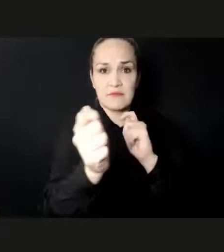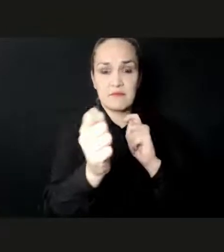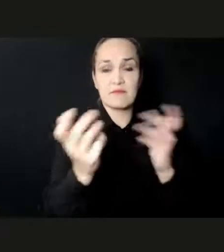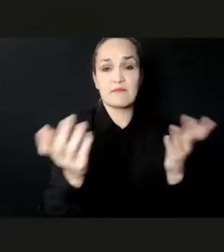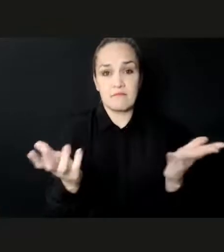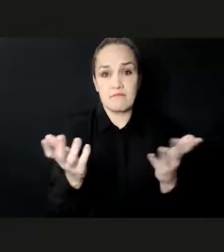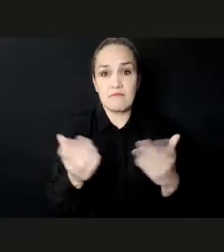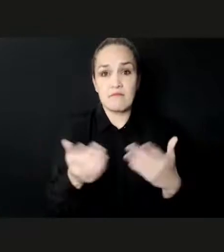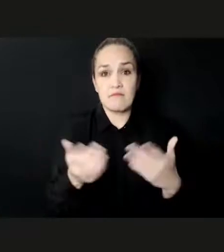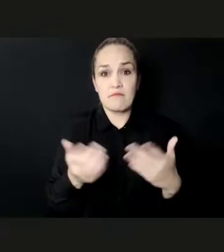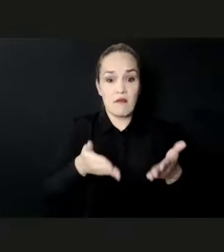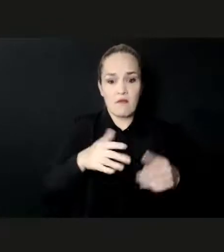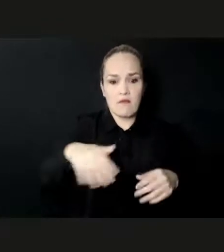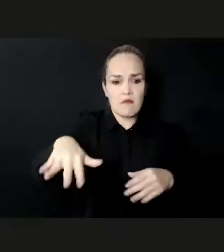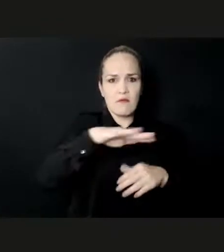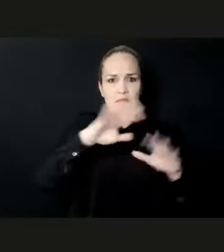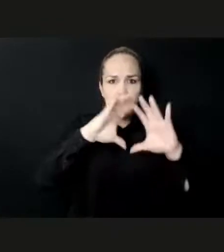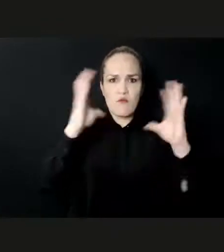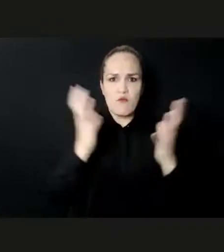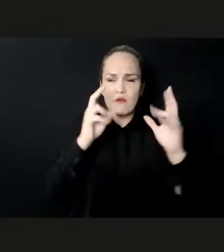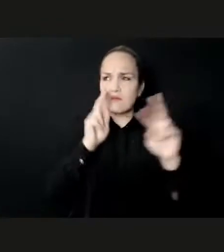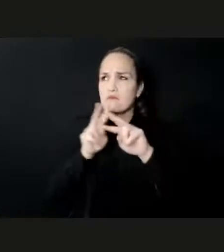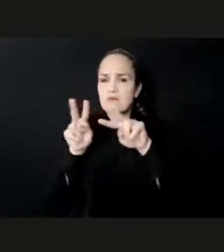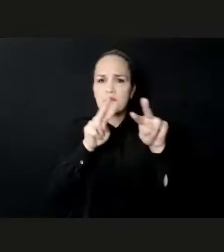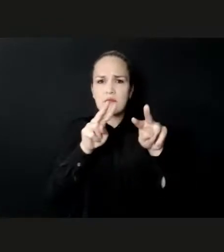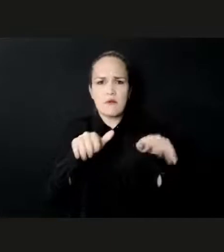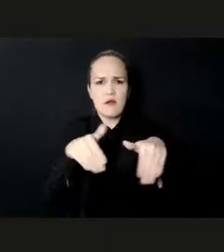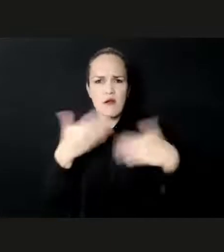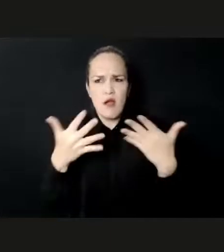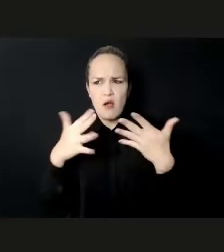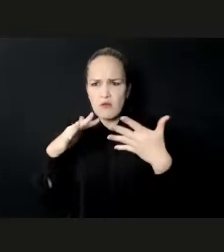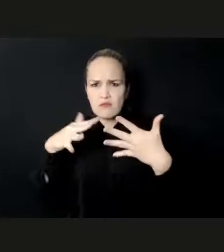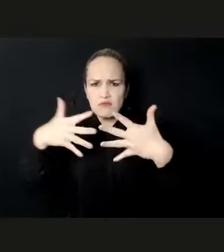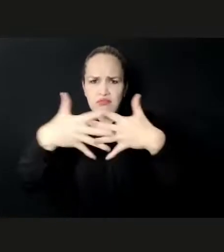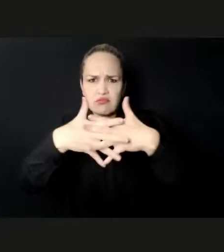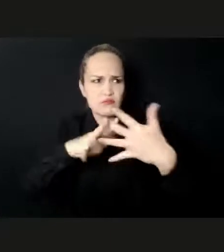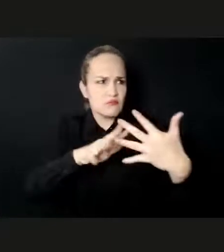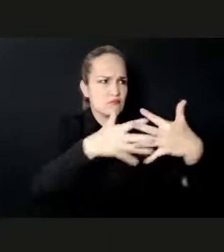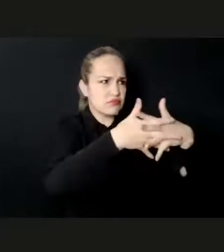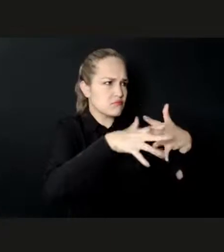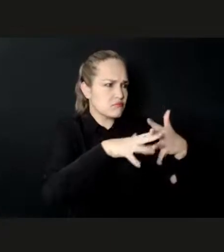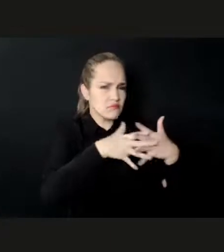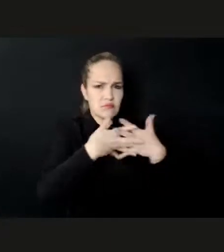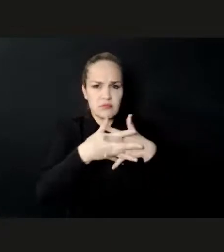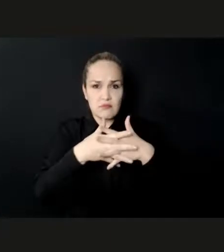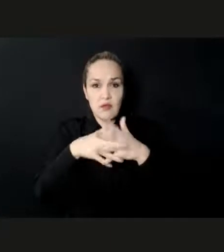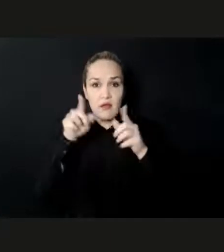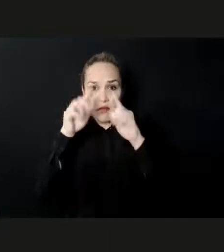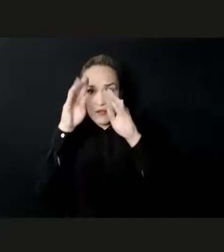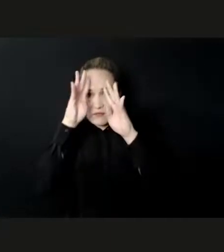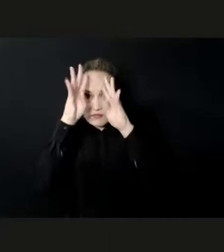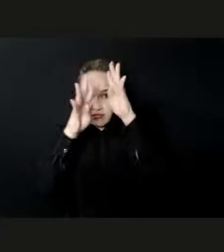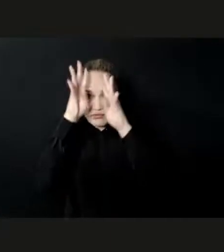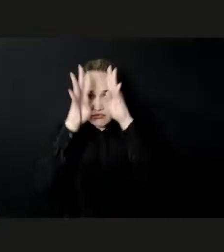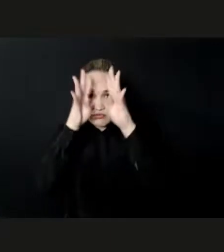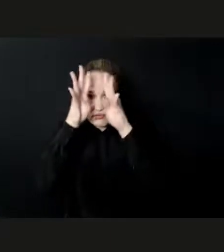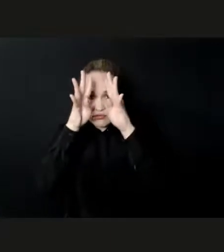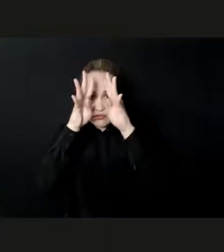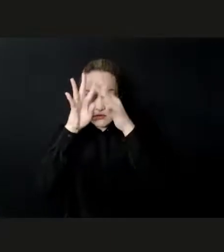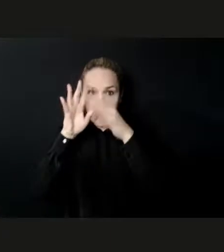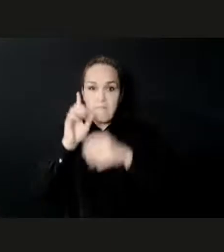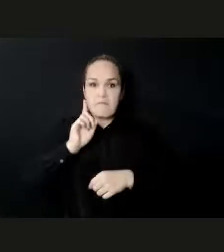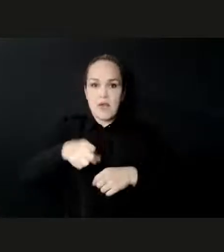level. The interdependence between the creative world and the digital world